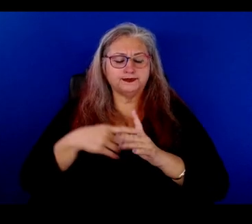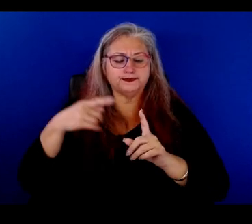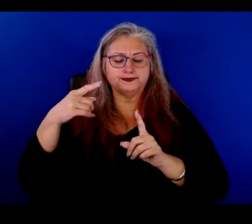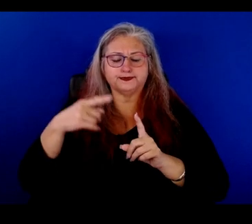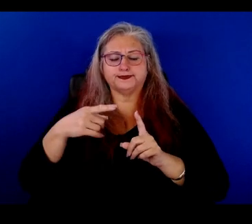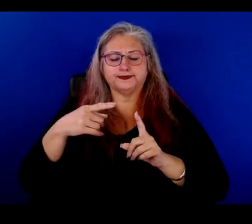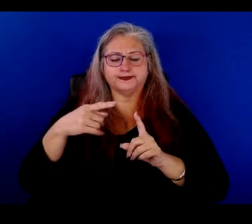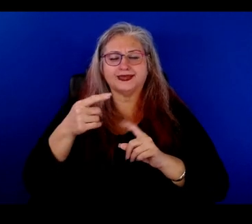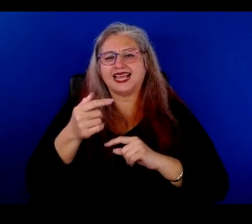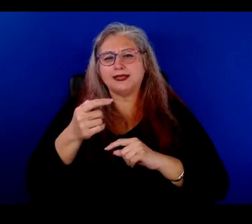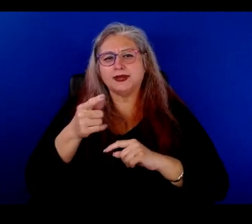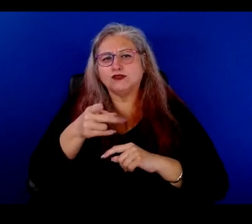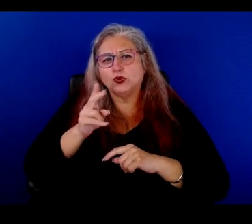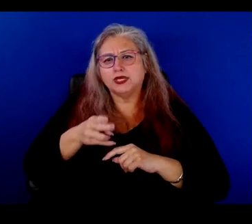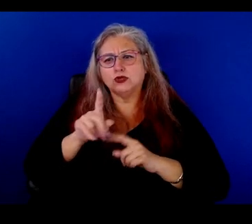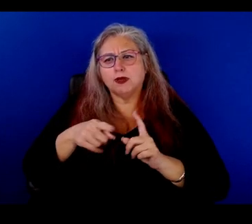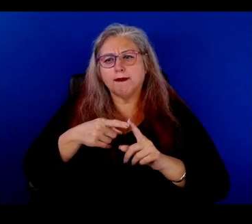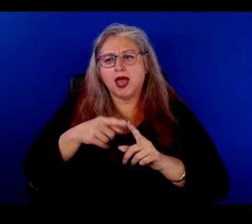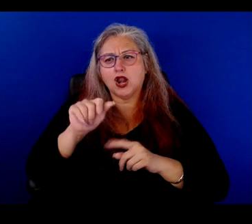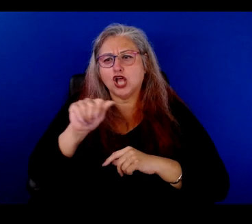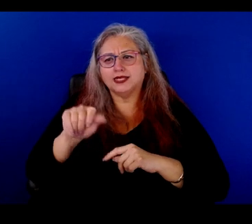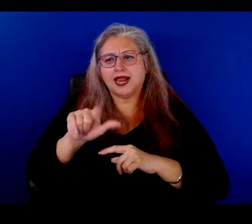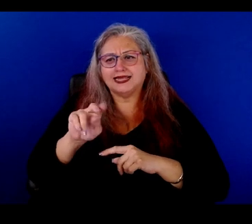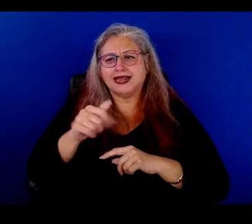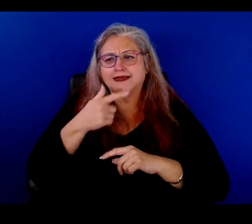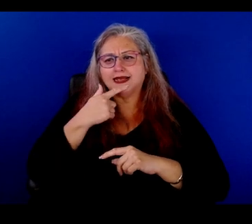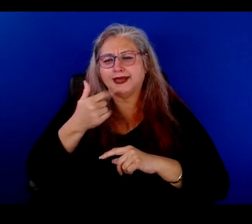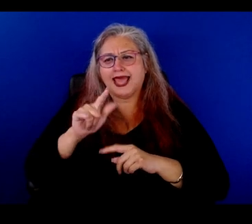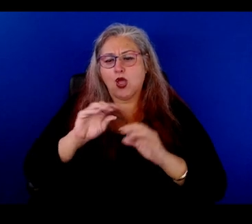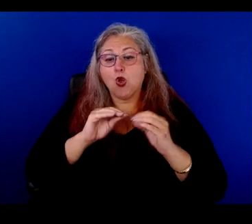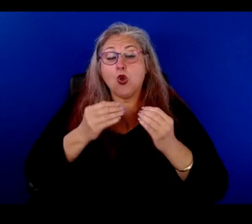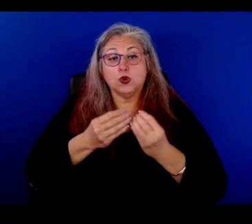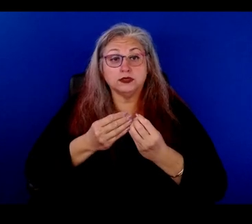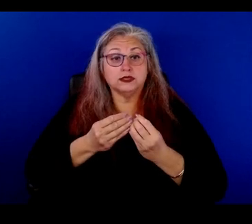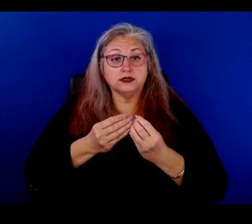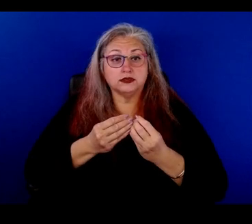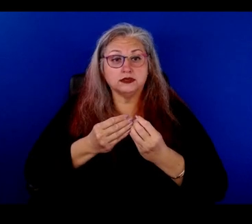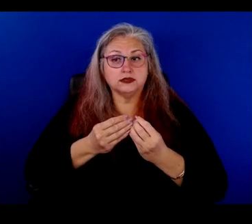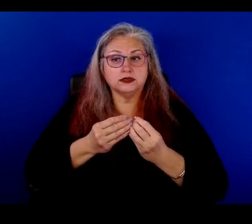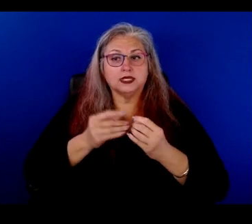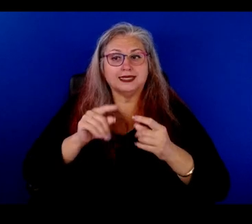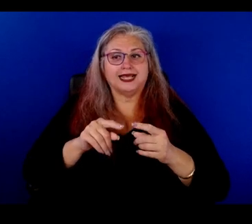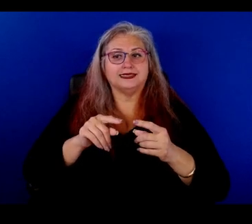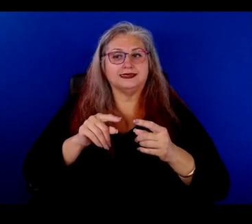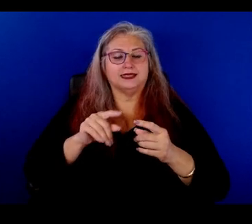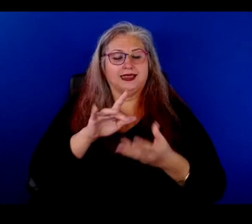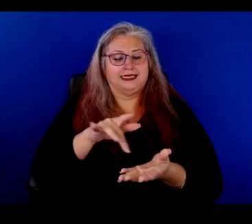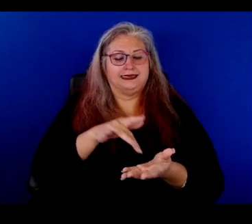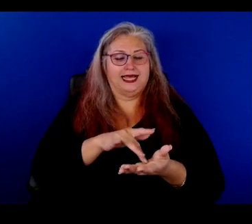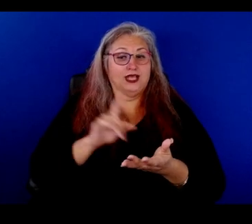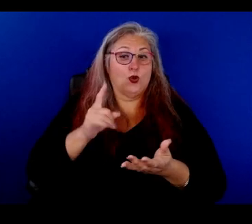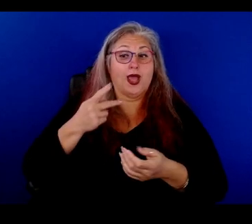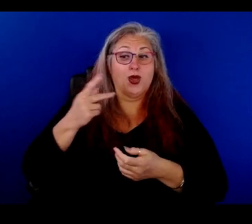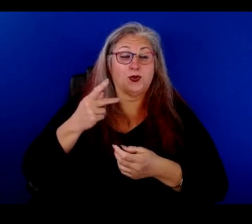a little bit of the history of the Austin Latino Lesbian and Gay Organization. That's kind of what the center where we met